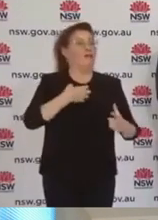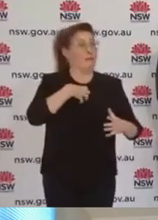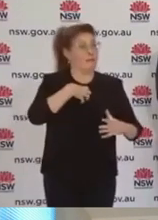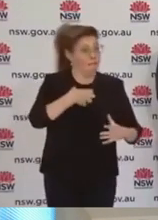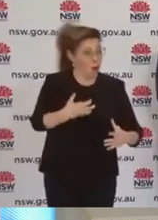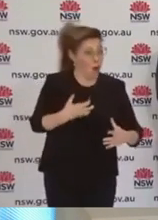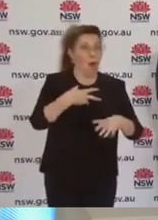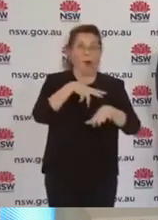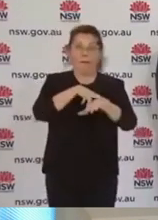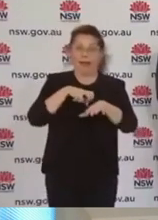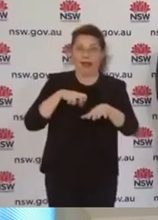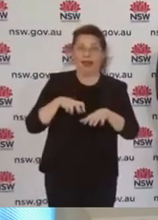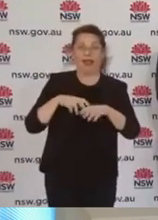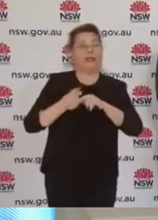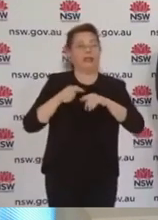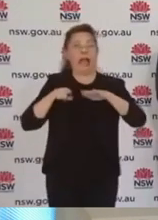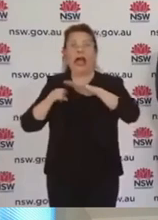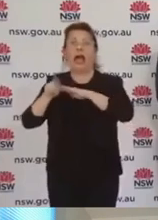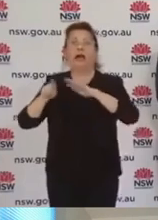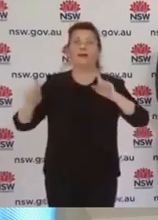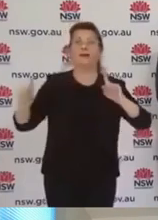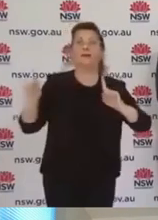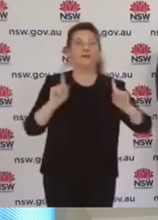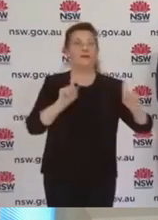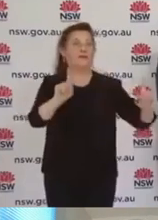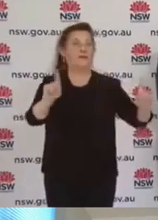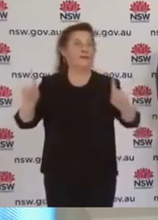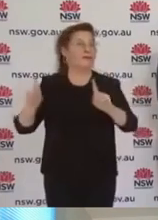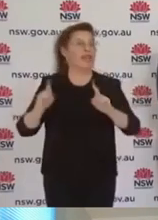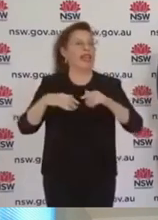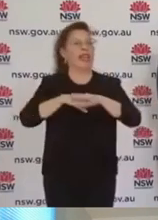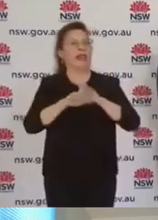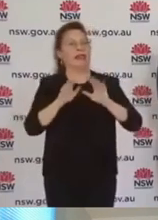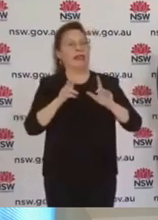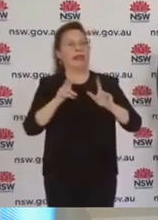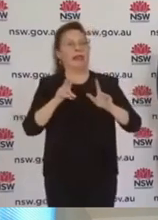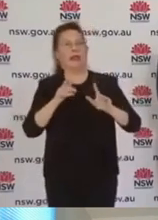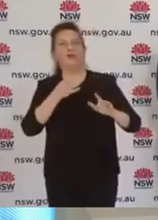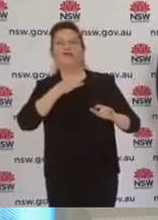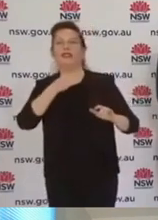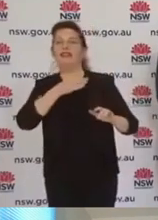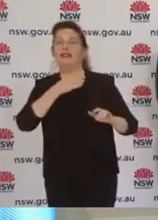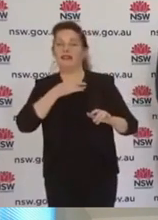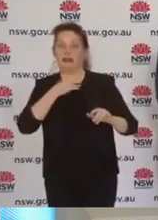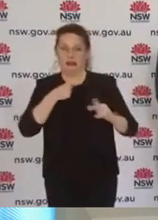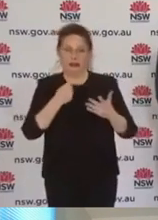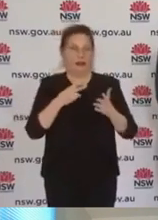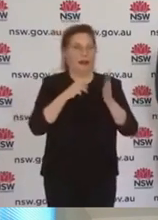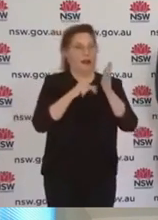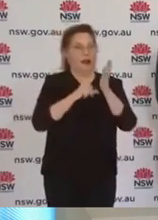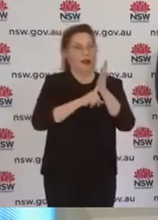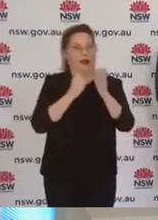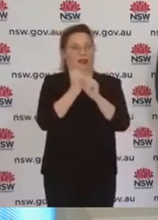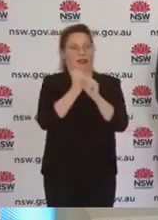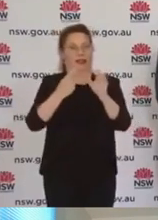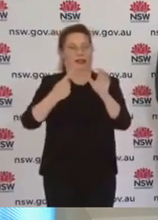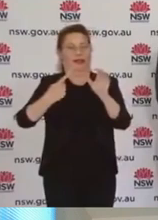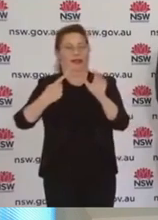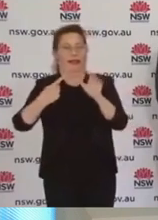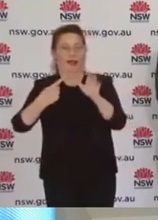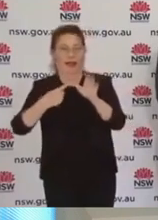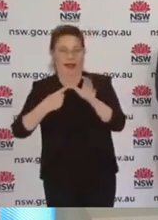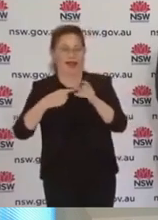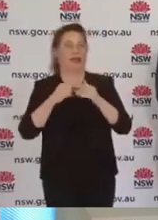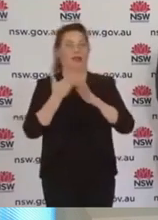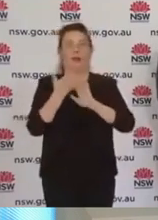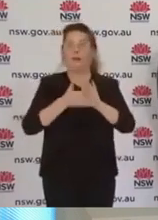affected local government areas, including deployment of specialised commands and including a riot squad, highway patrol and